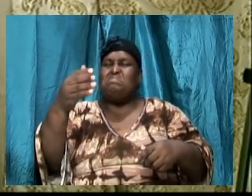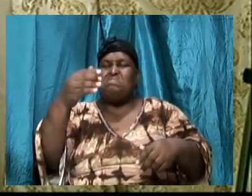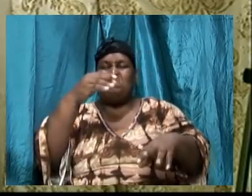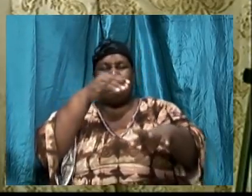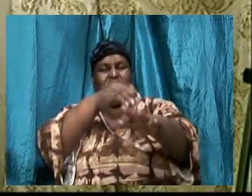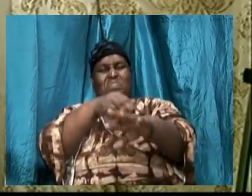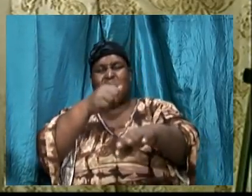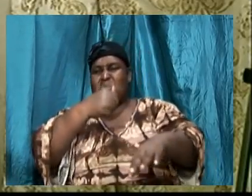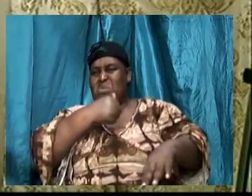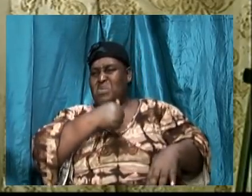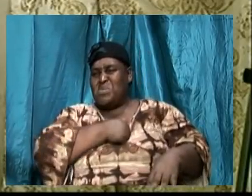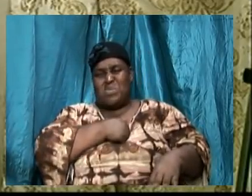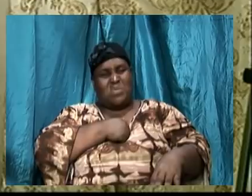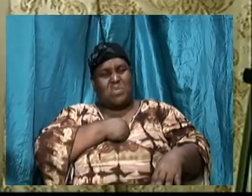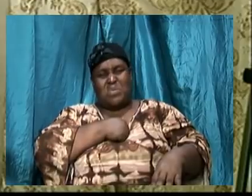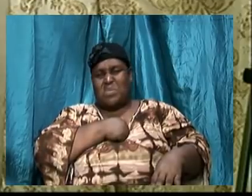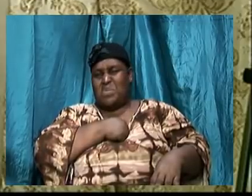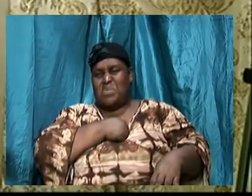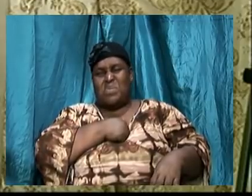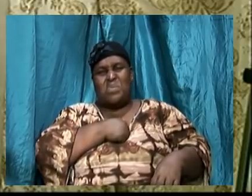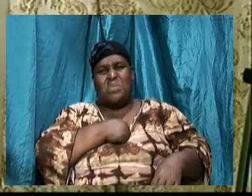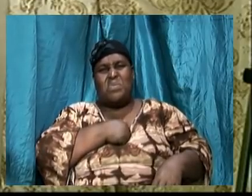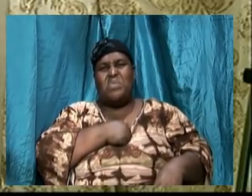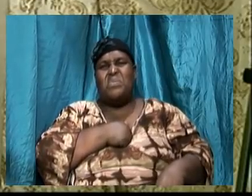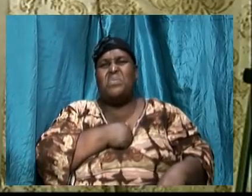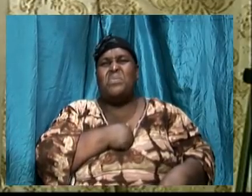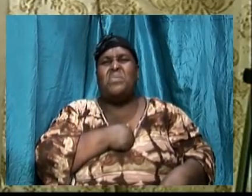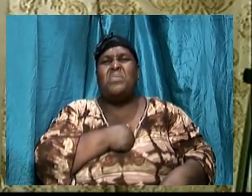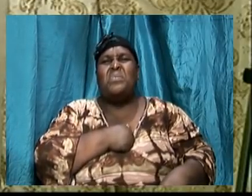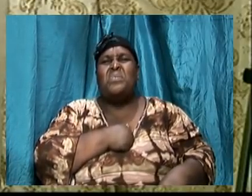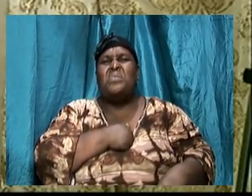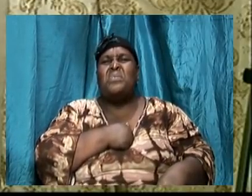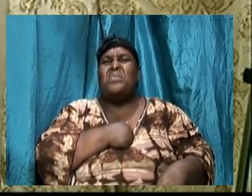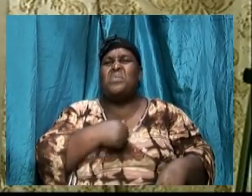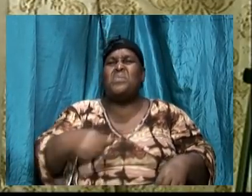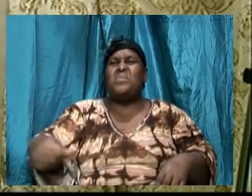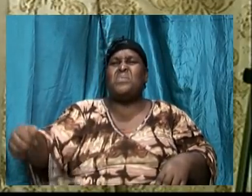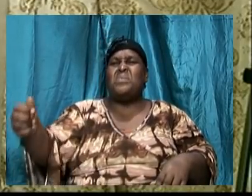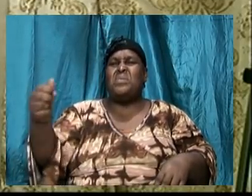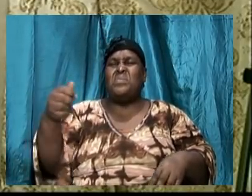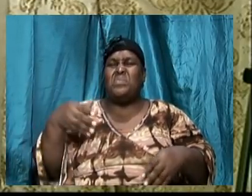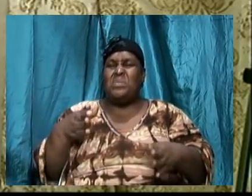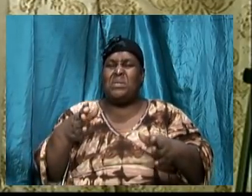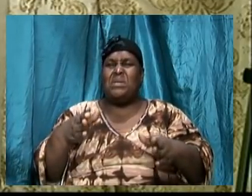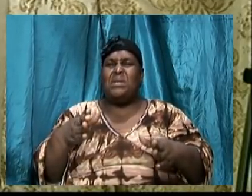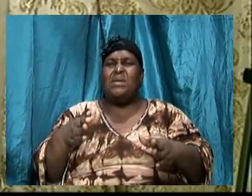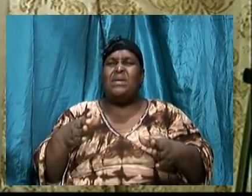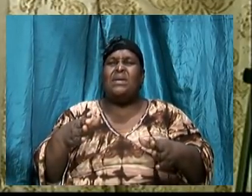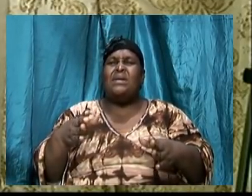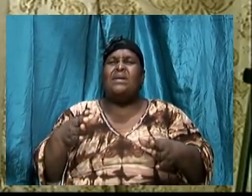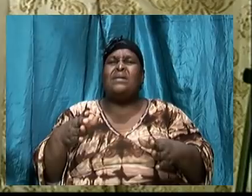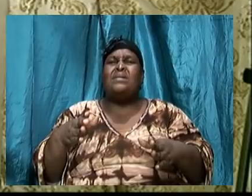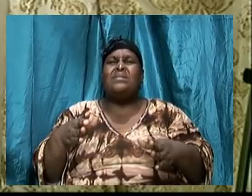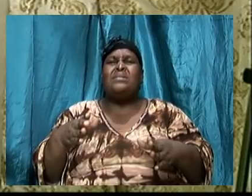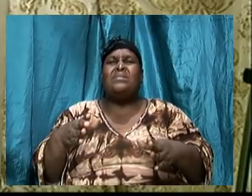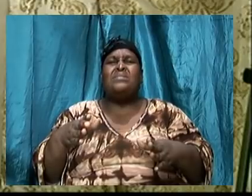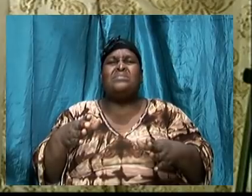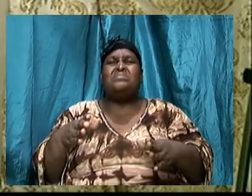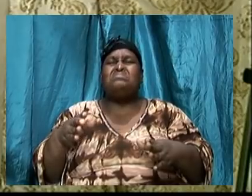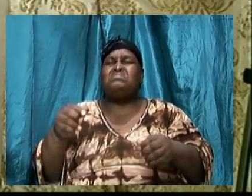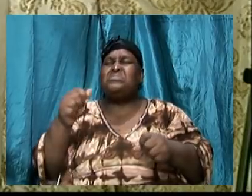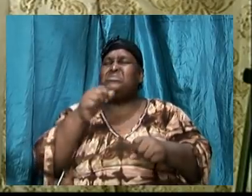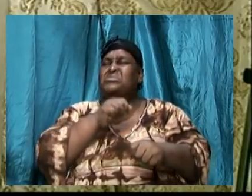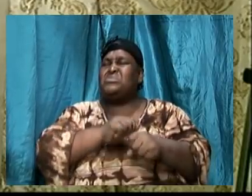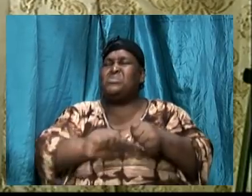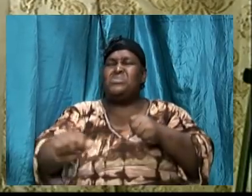risk, treat the word of God lightly. To our own